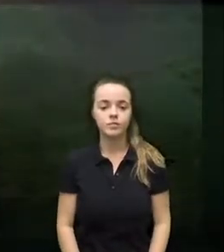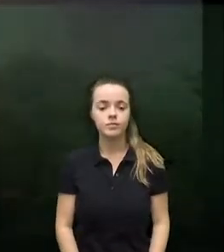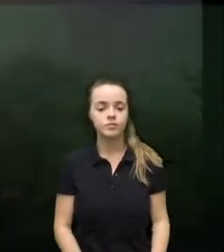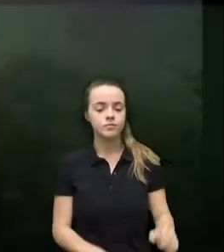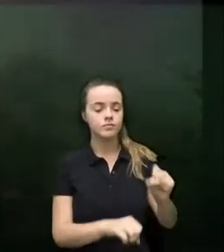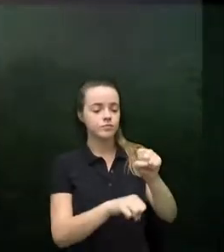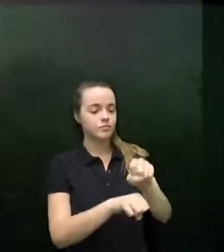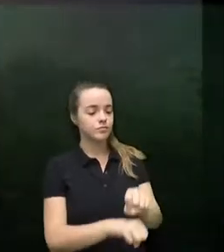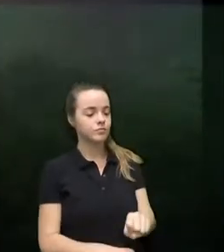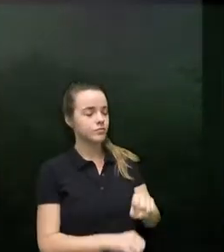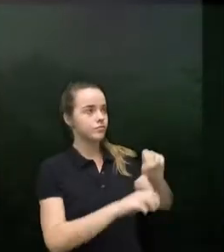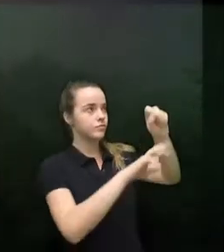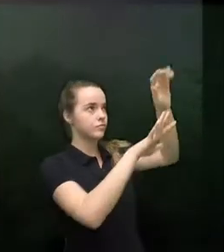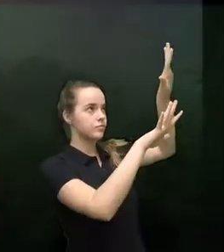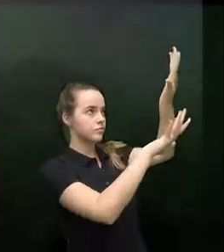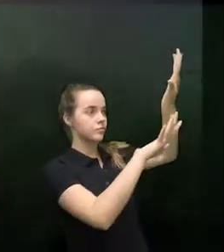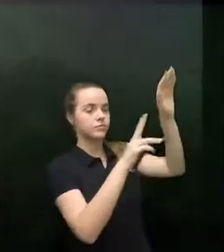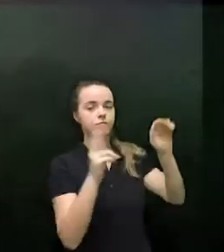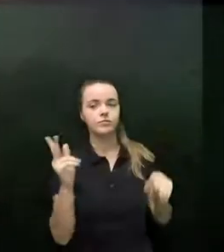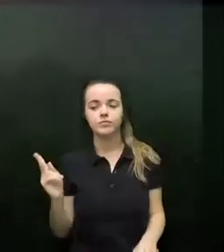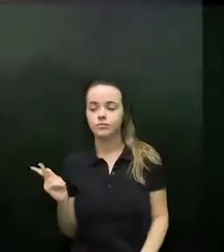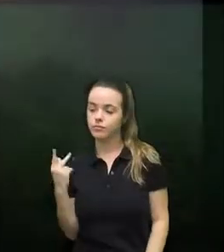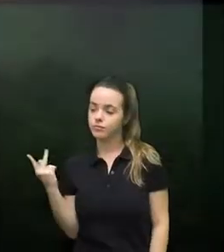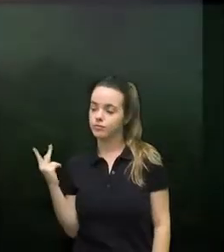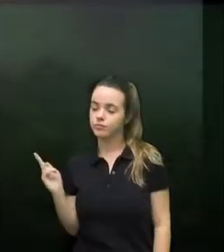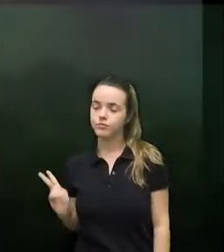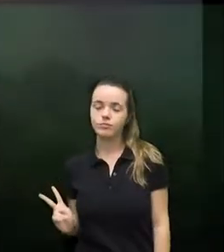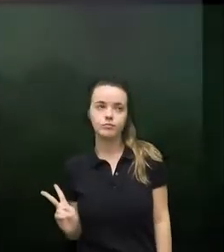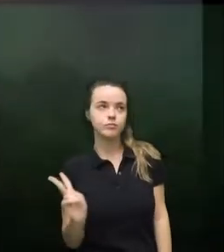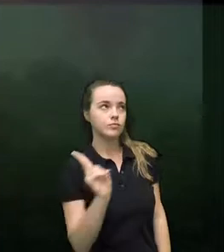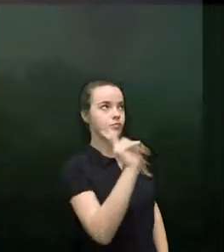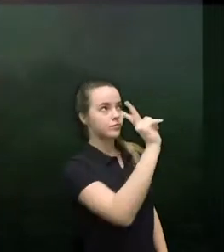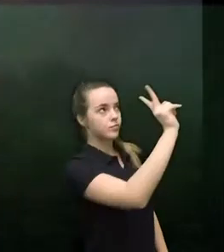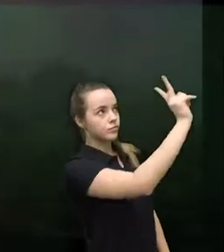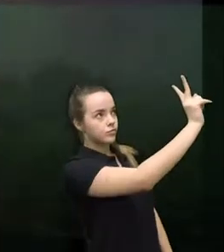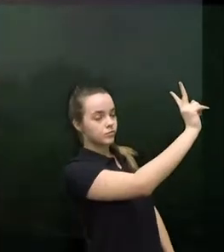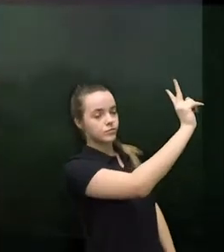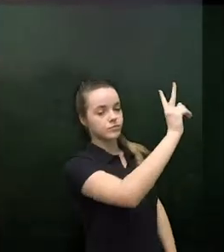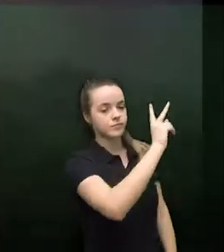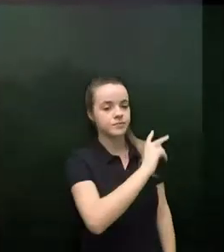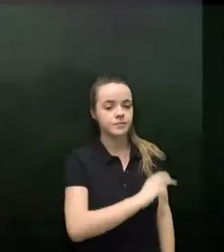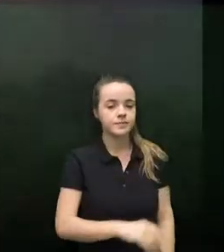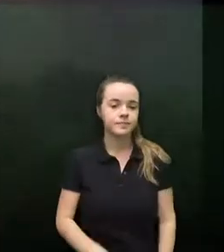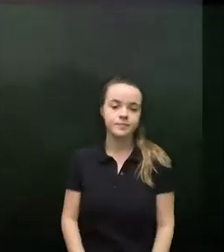over the hills and far away